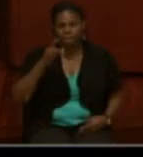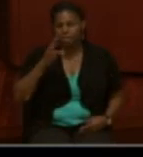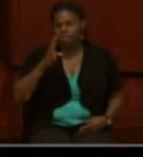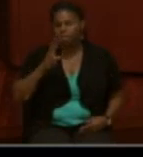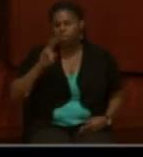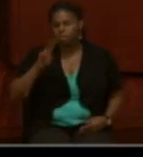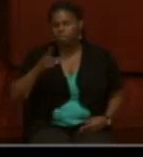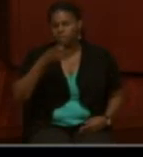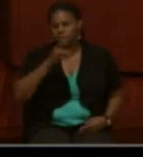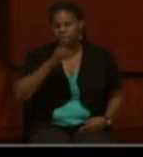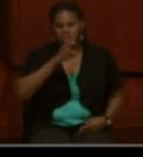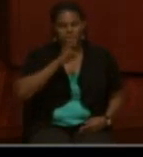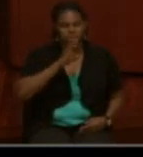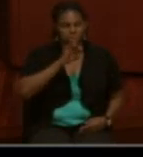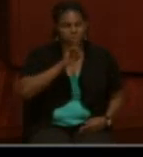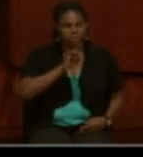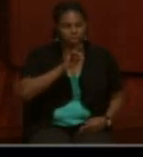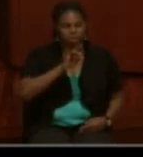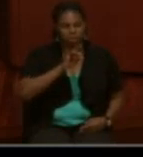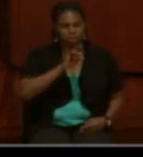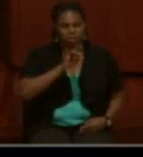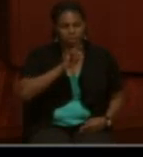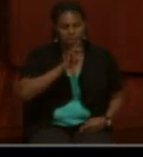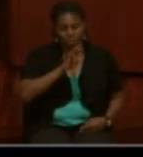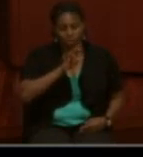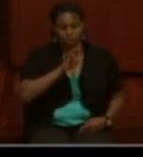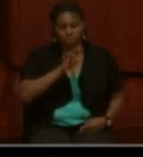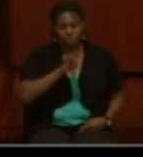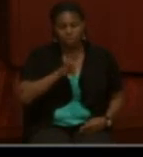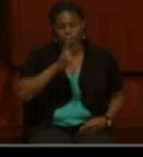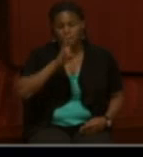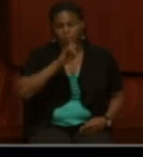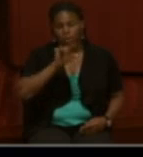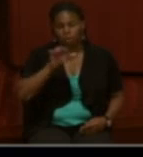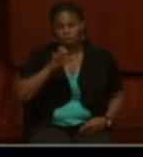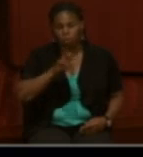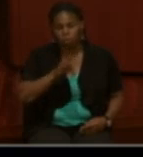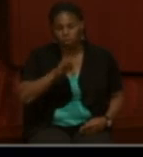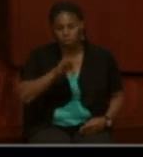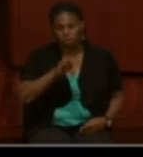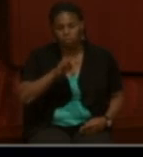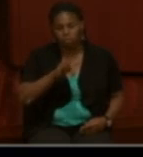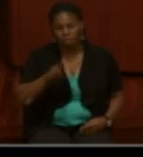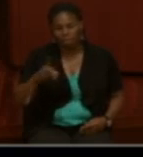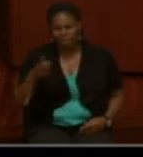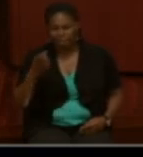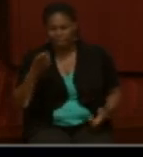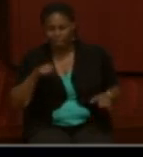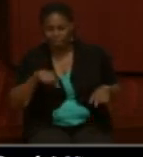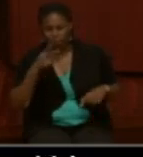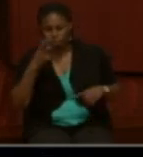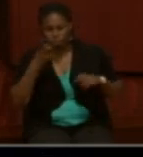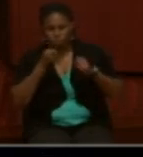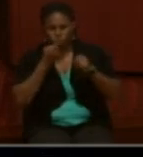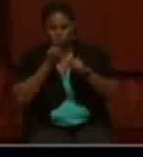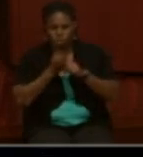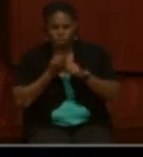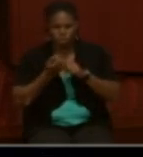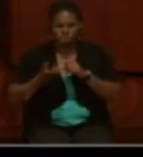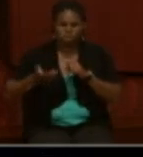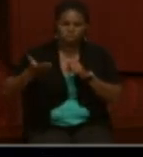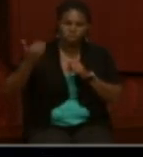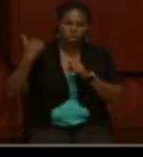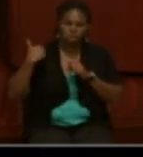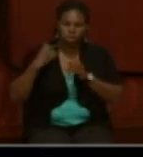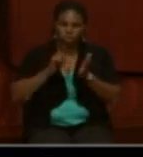1867 by William Doback. This is a very recent publication. It's very good. just came out two years ago. It was published by